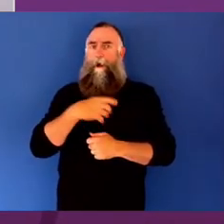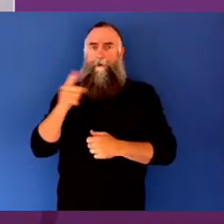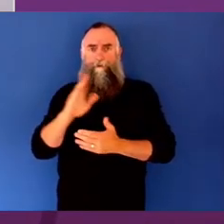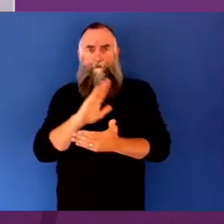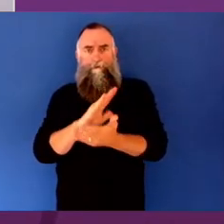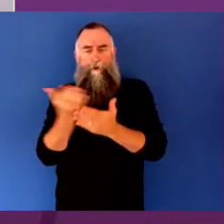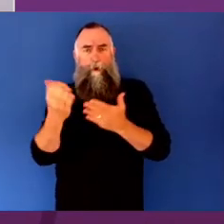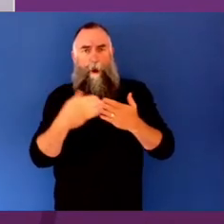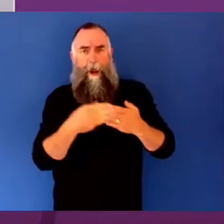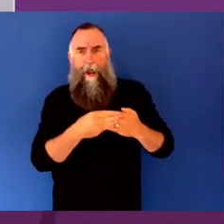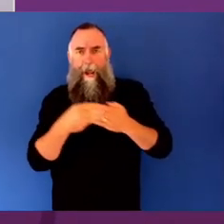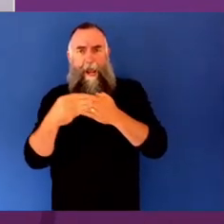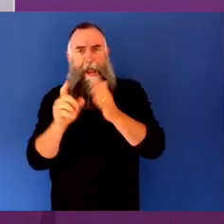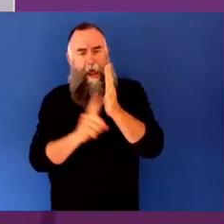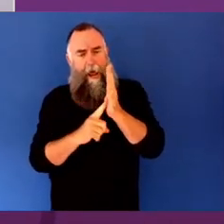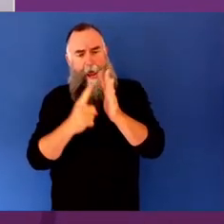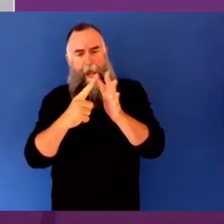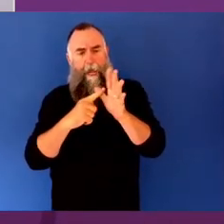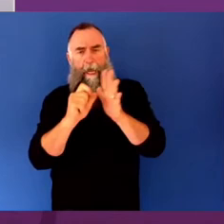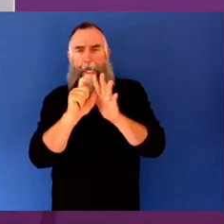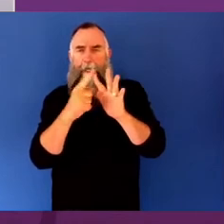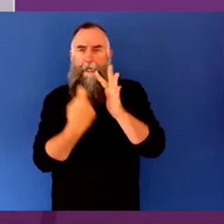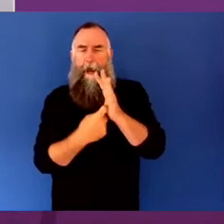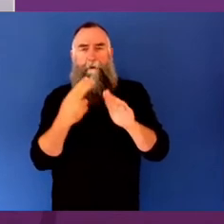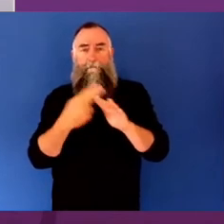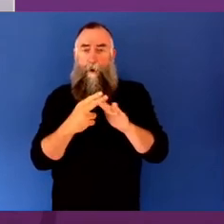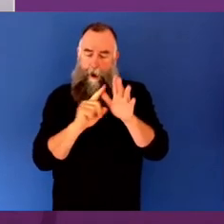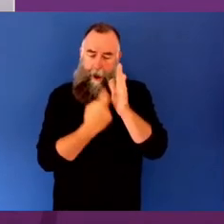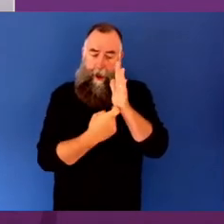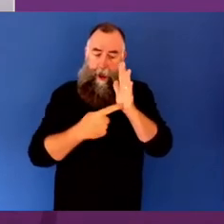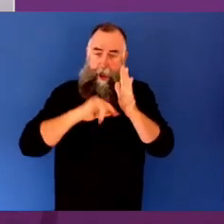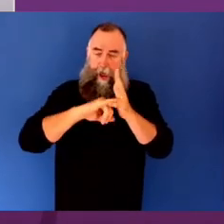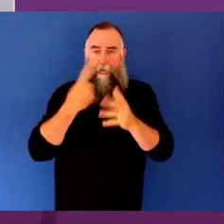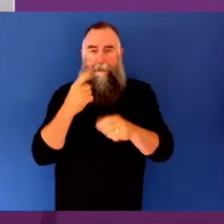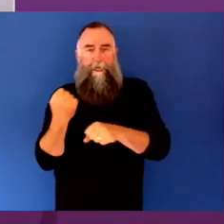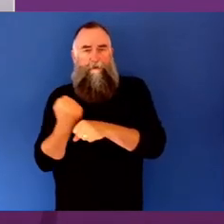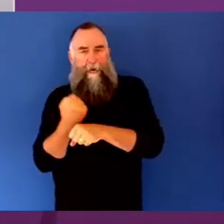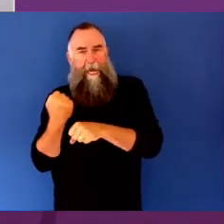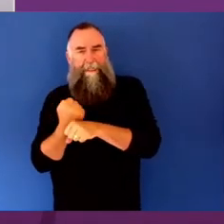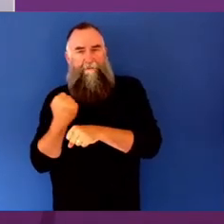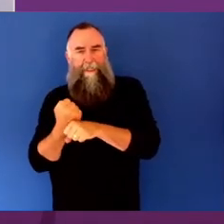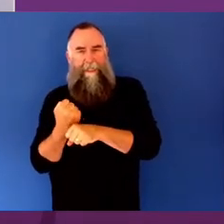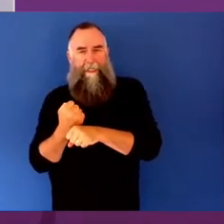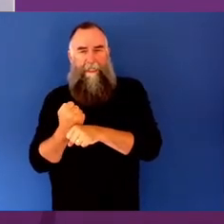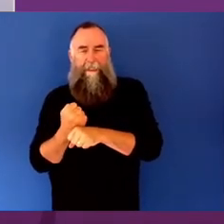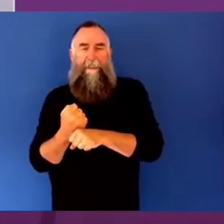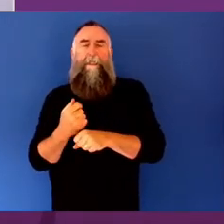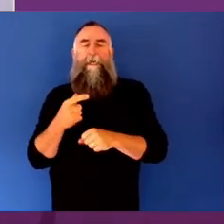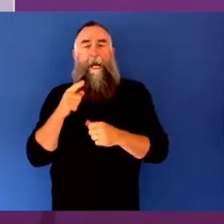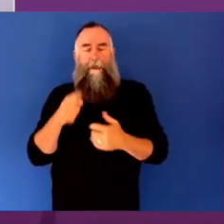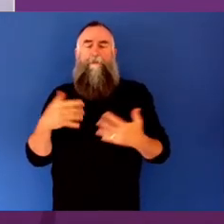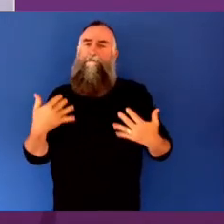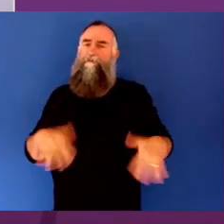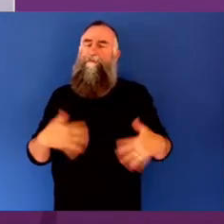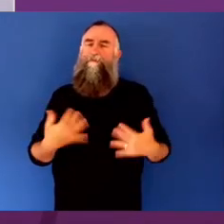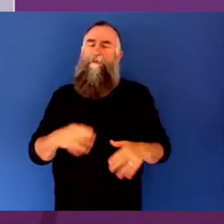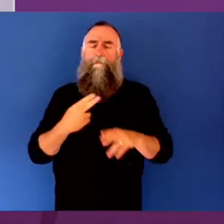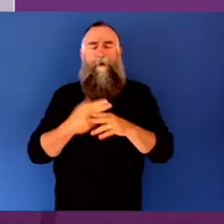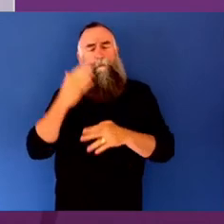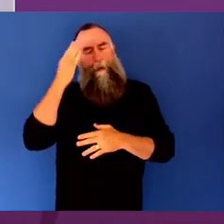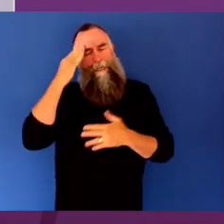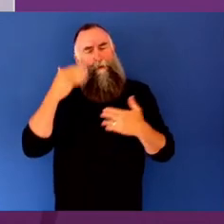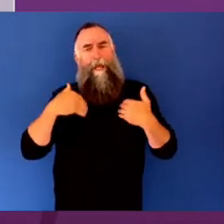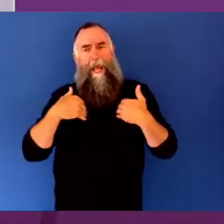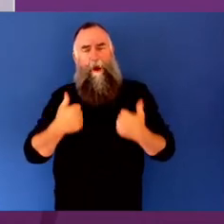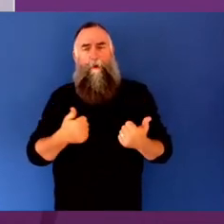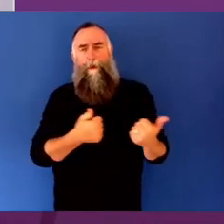importance of arts and creativity on our mental health and wellbeing. And that in itself was so encouraging. So thank you for